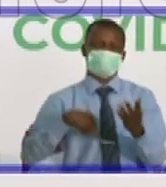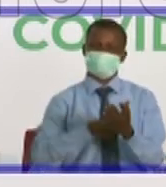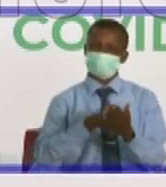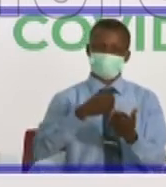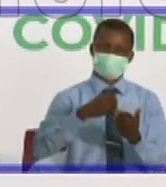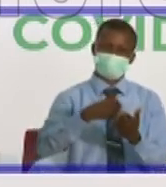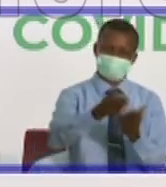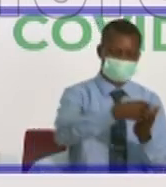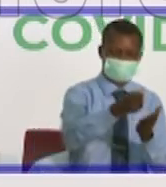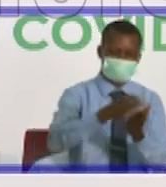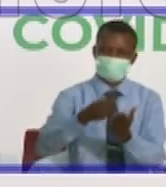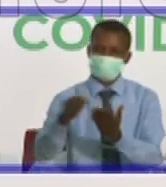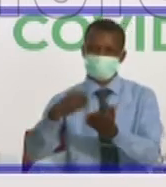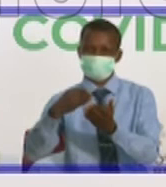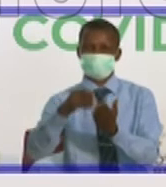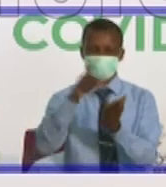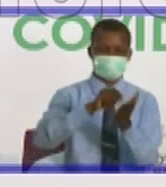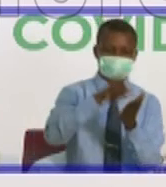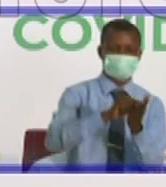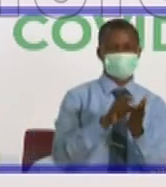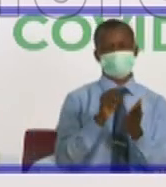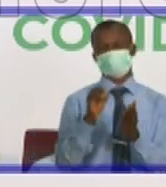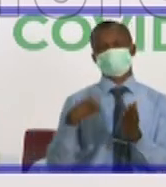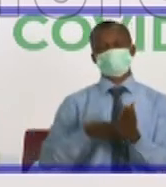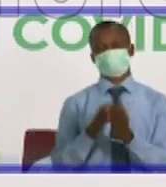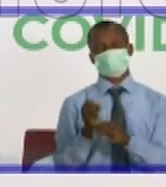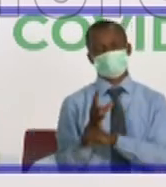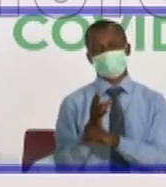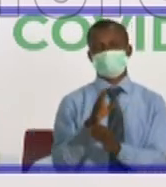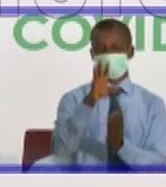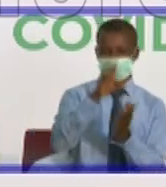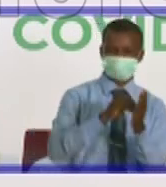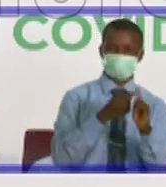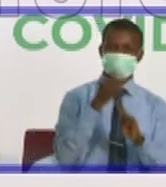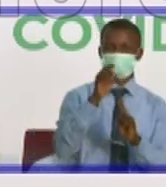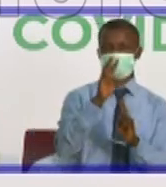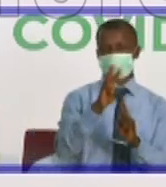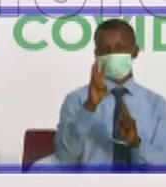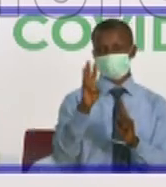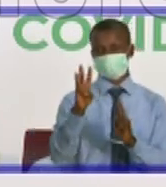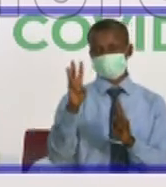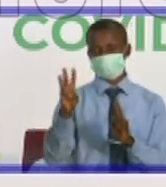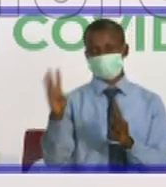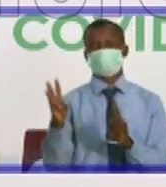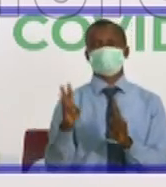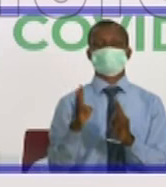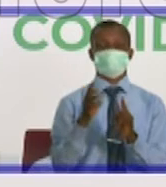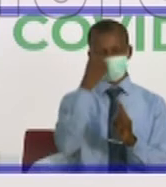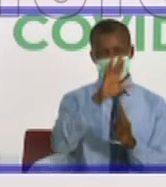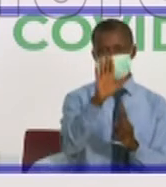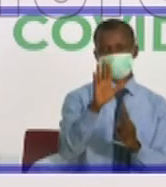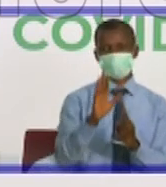guidelines. We advise you download them from the website. You can print them for your own hospital, but don't print too many.